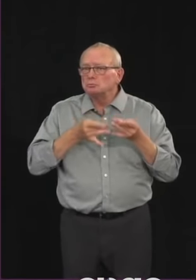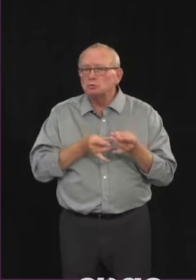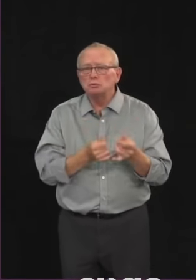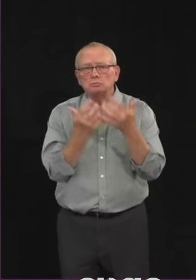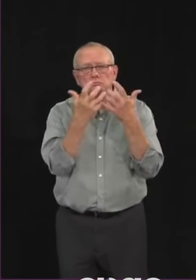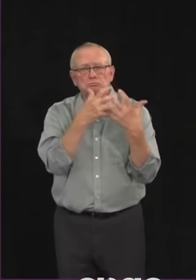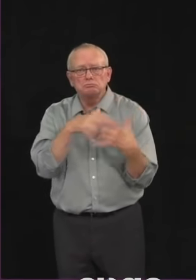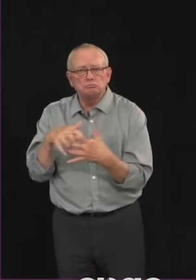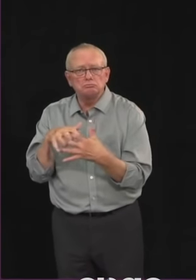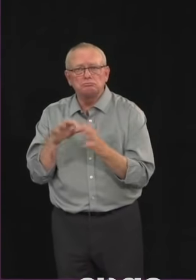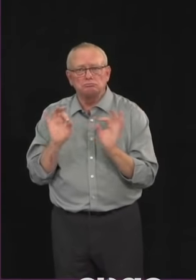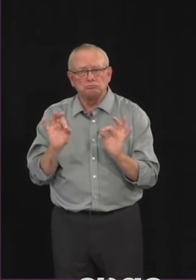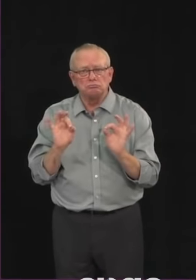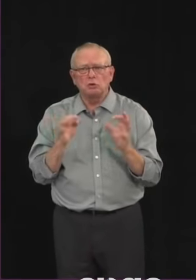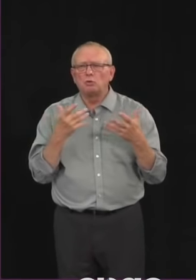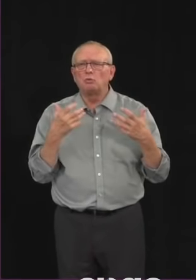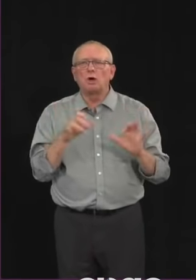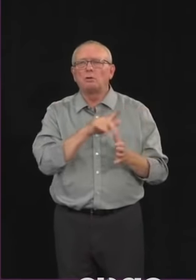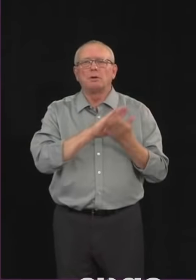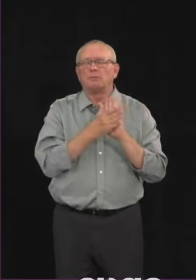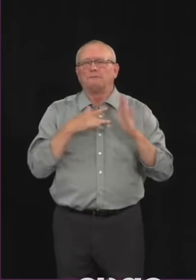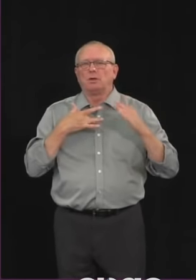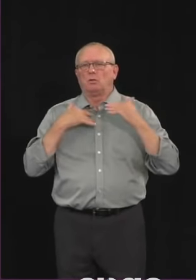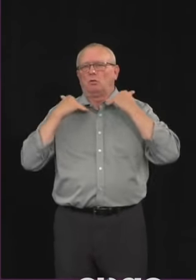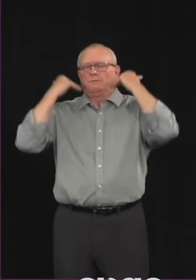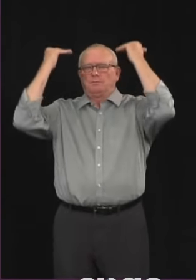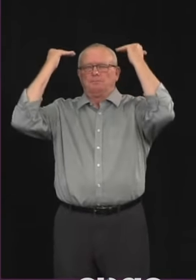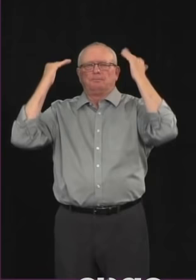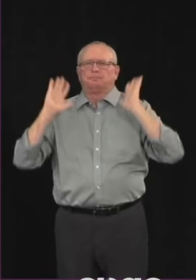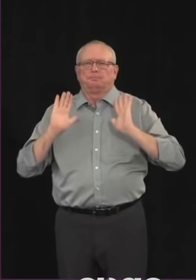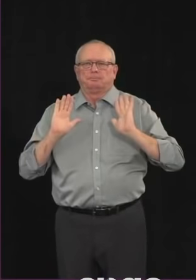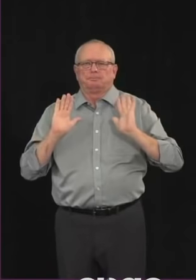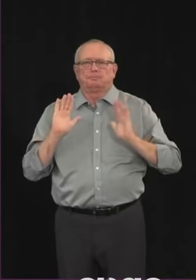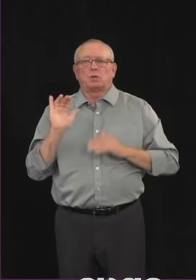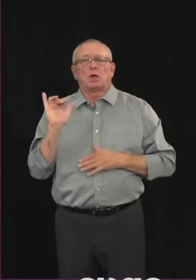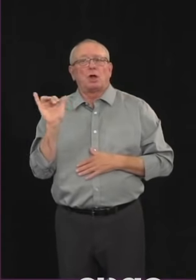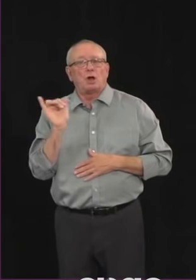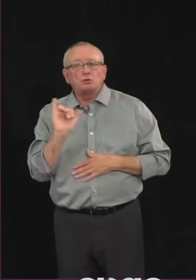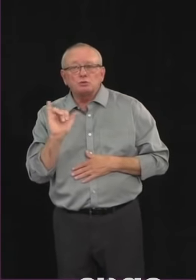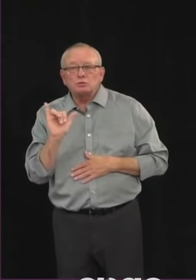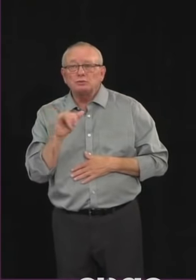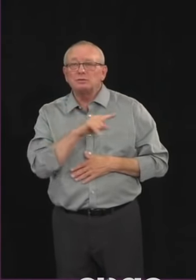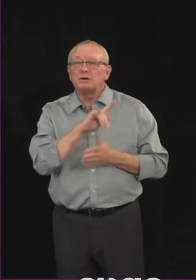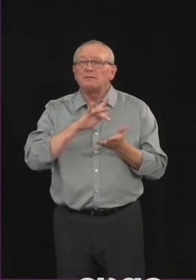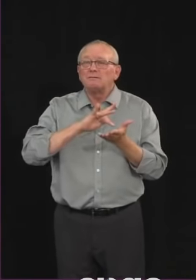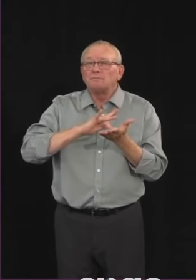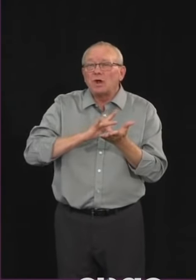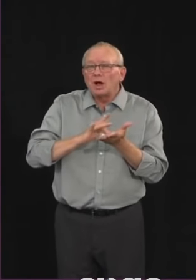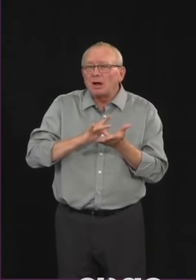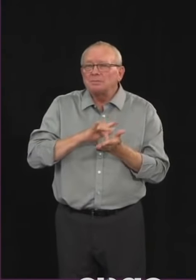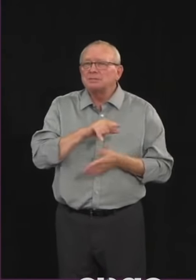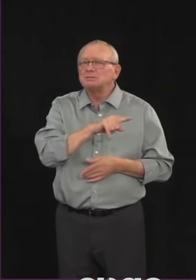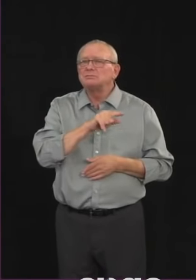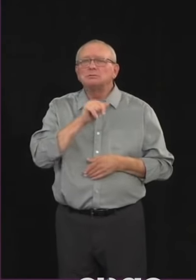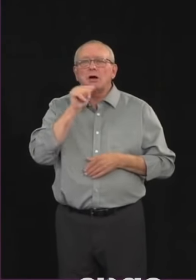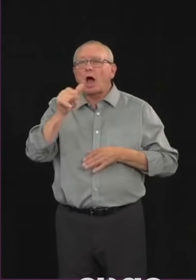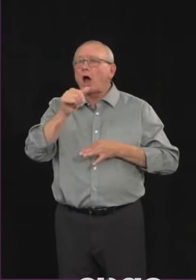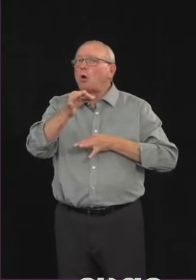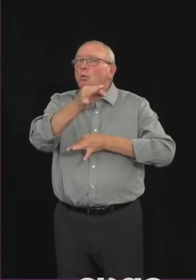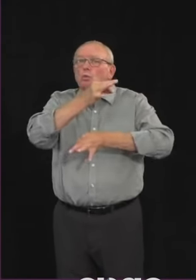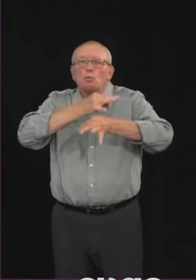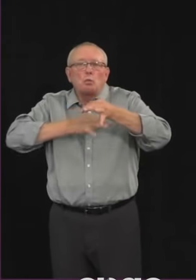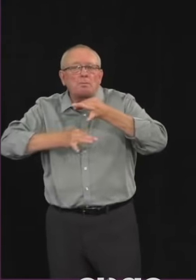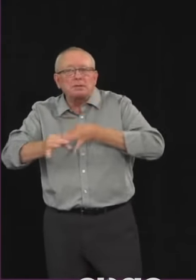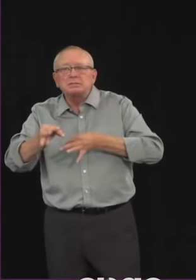being overwhelmed but also just to make the point that these pharmacies are not a replacement for the assessment centres and the work that's being done there this is